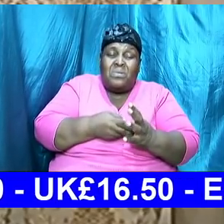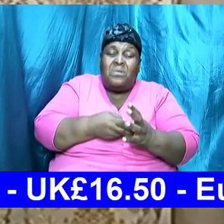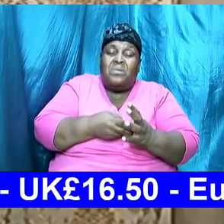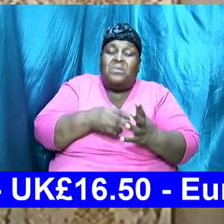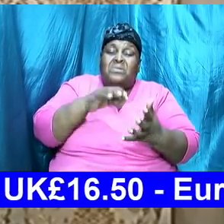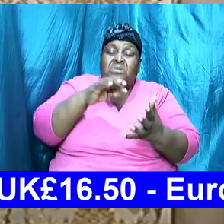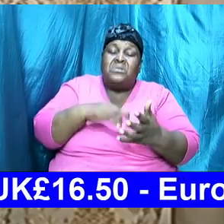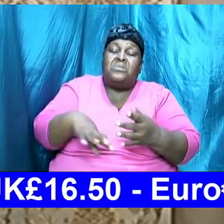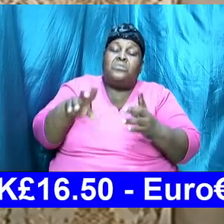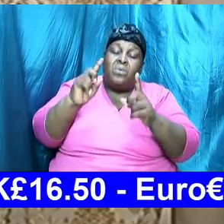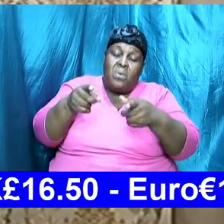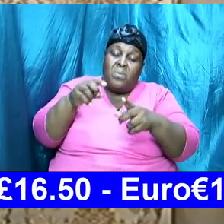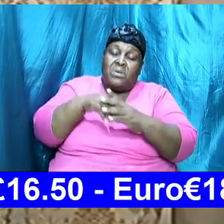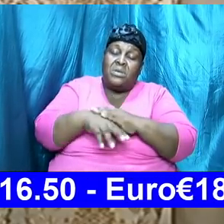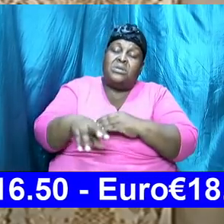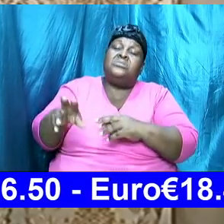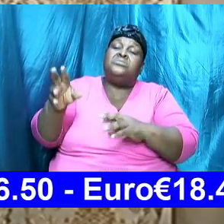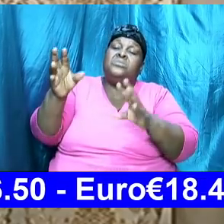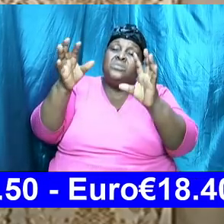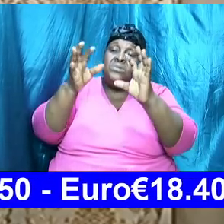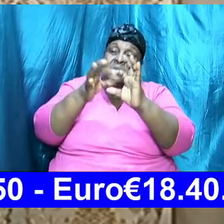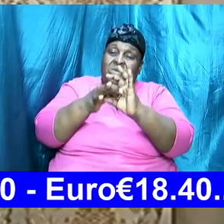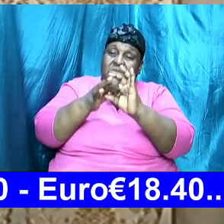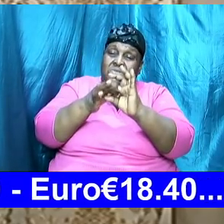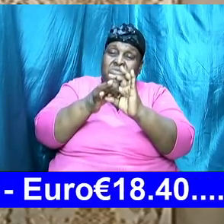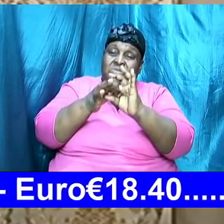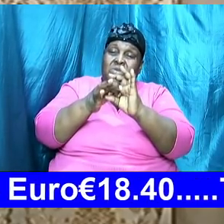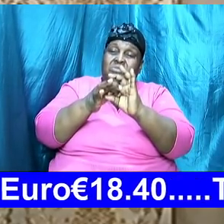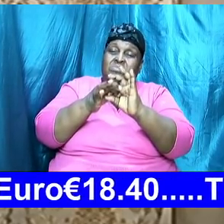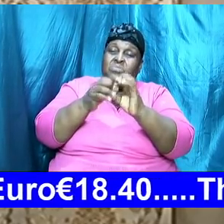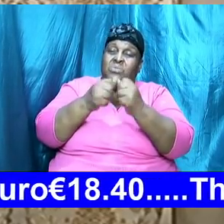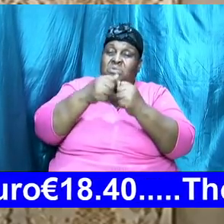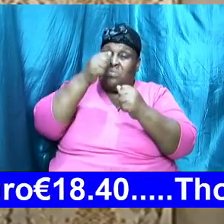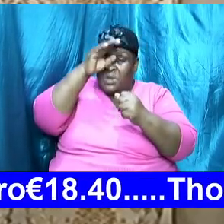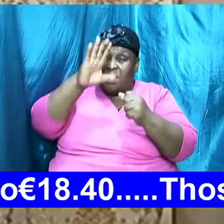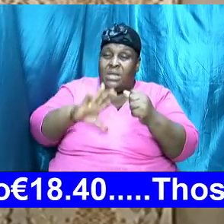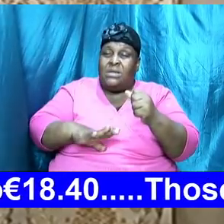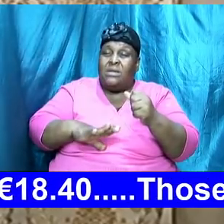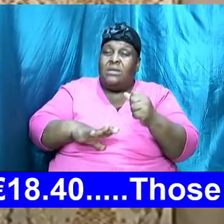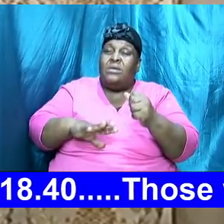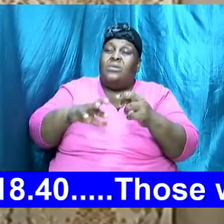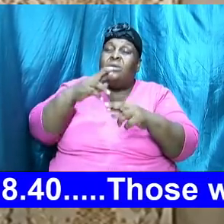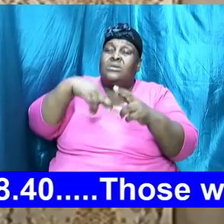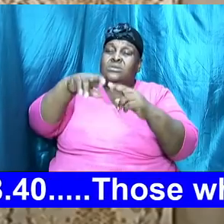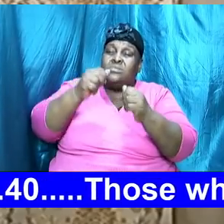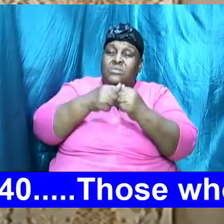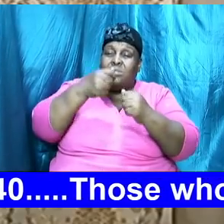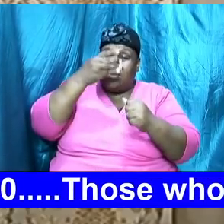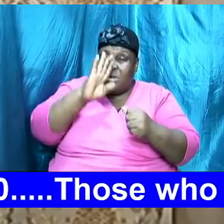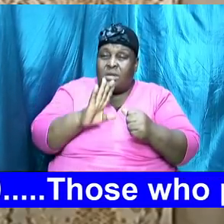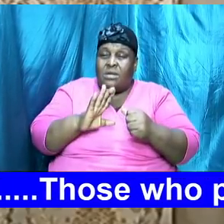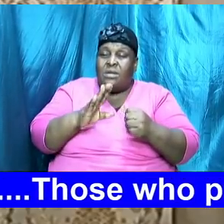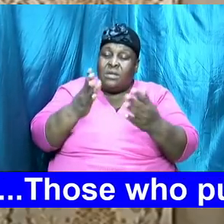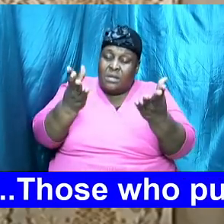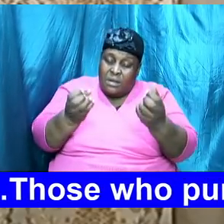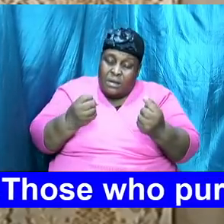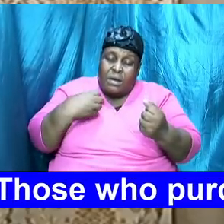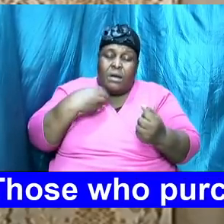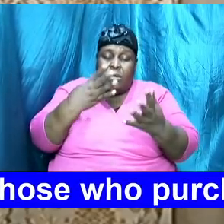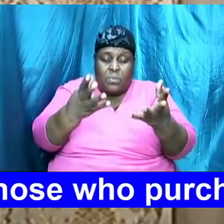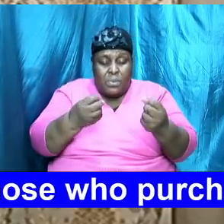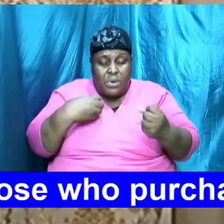relationship I want us to be very clear in our minds that God wants us